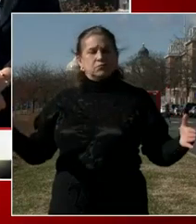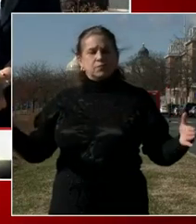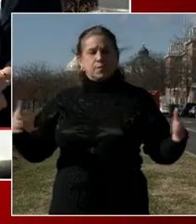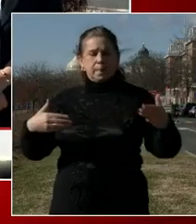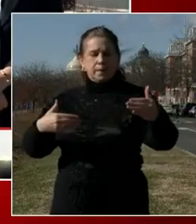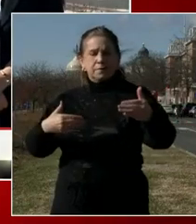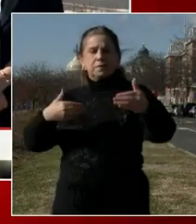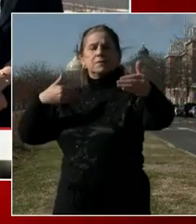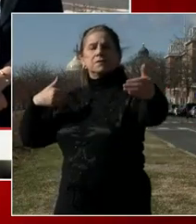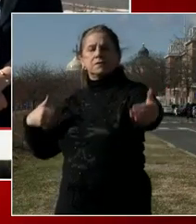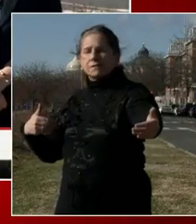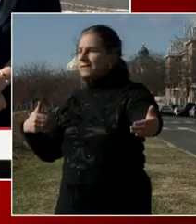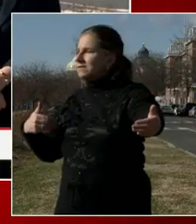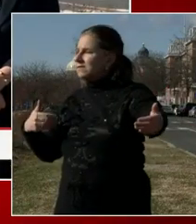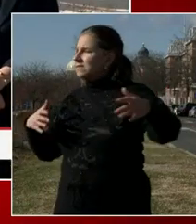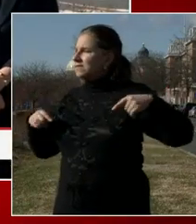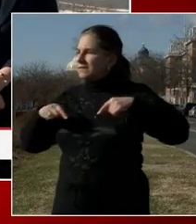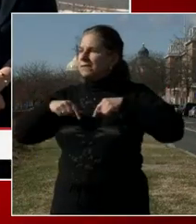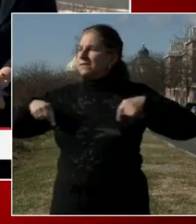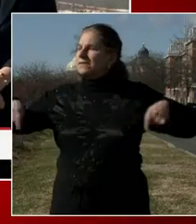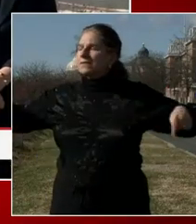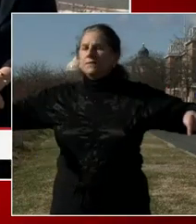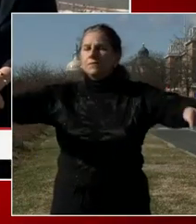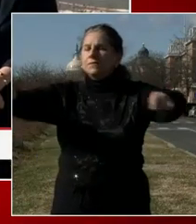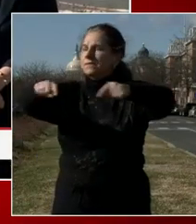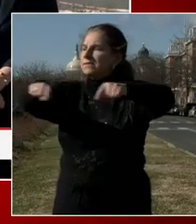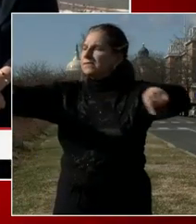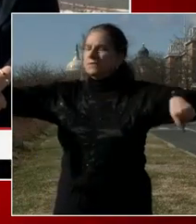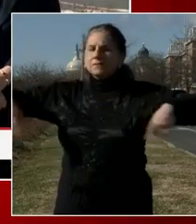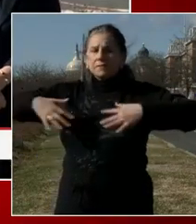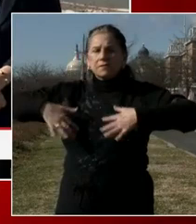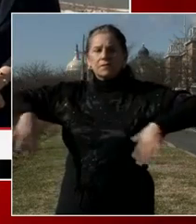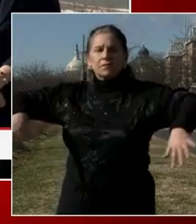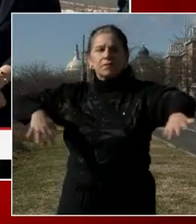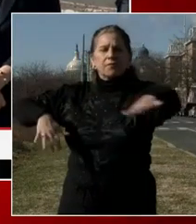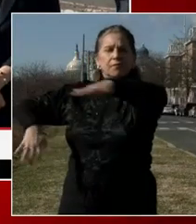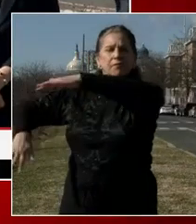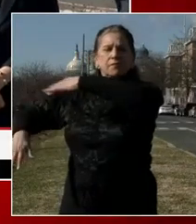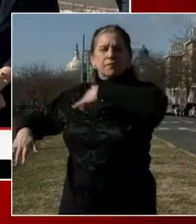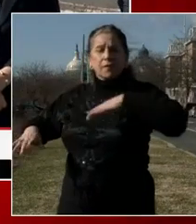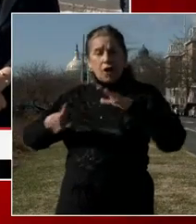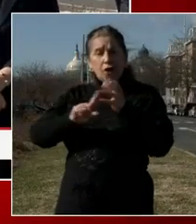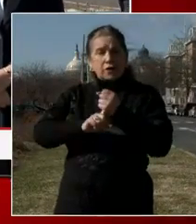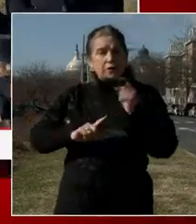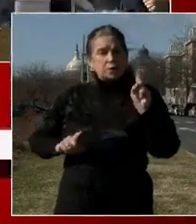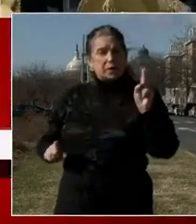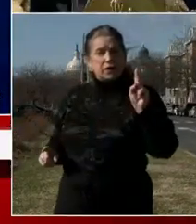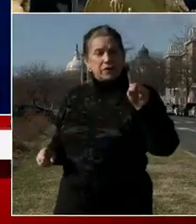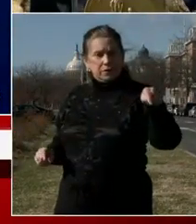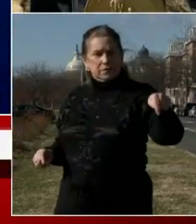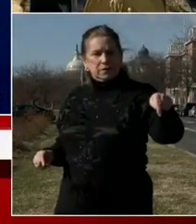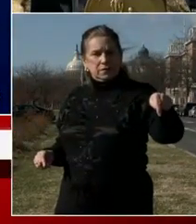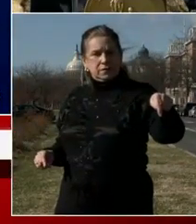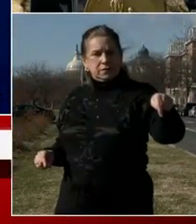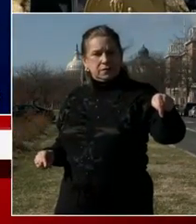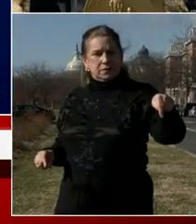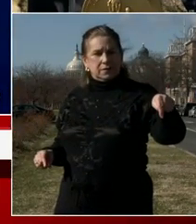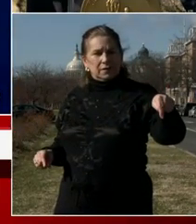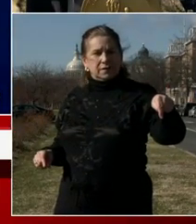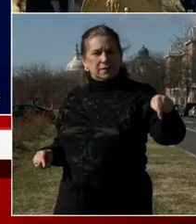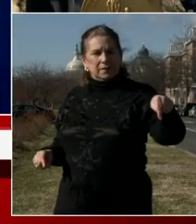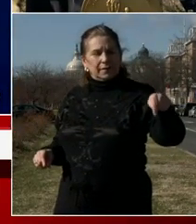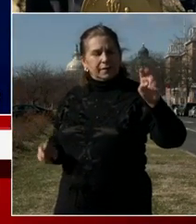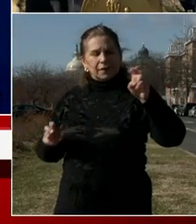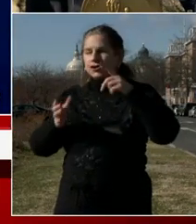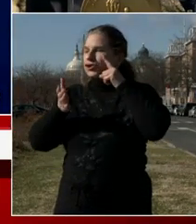all planned? Where the, I'm sorry. Where these incidents are happening? Where are these arrests? Yeah. So the arrests are taking place primarily at locations where there are checkpoints. Again, we're